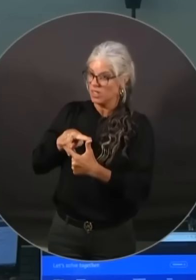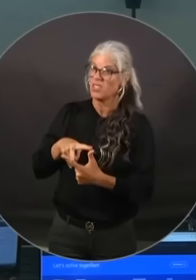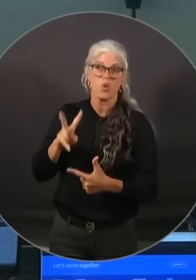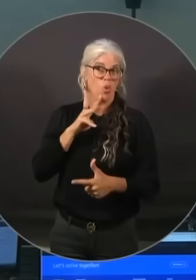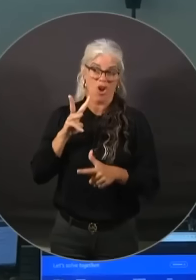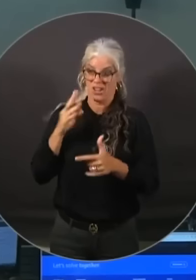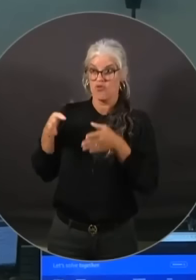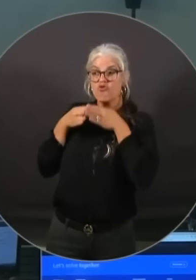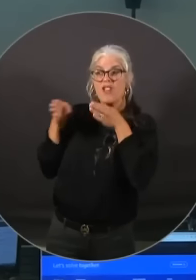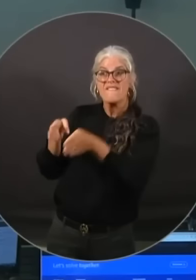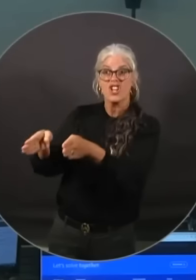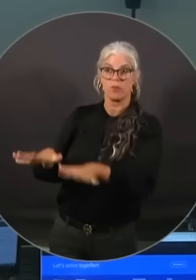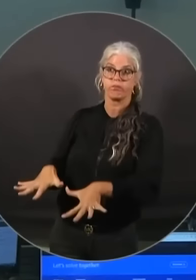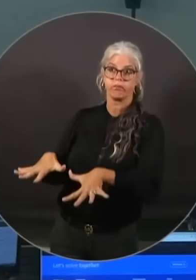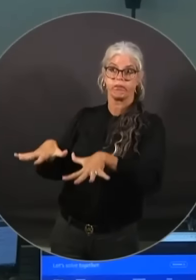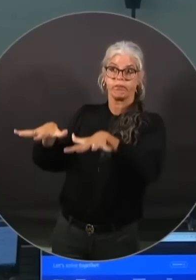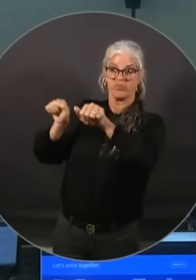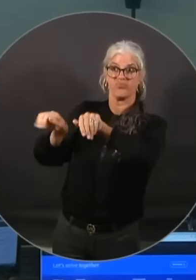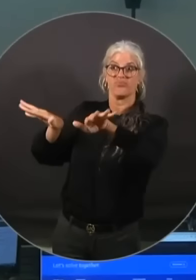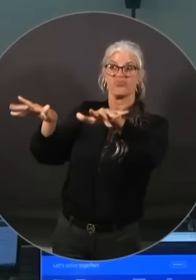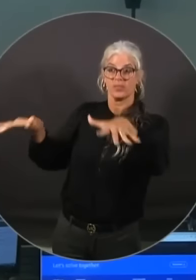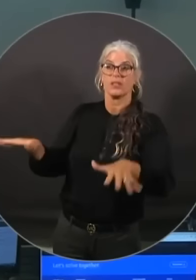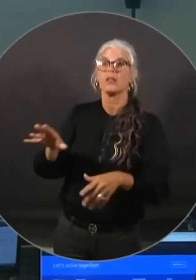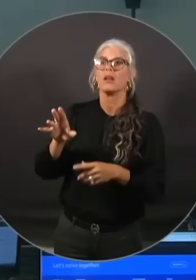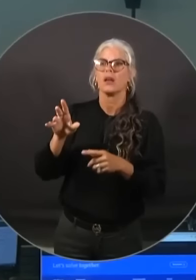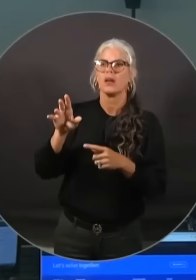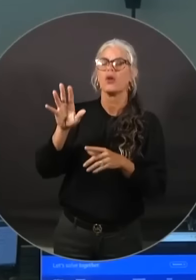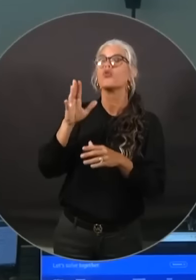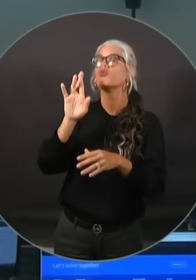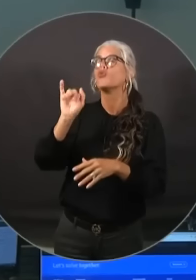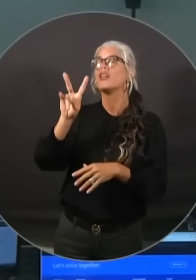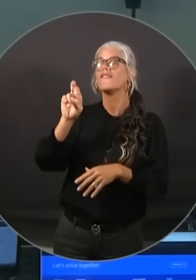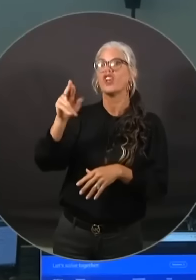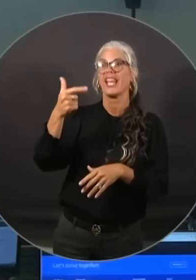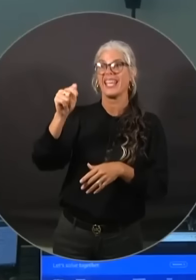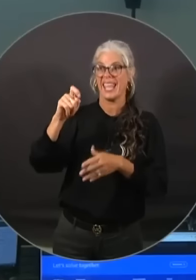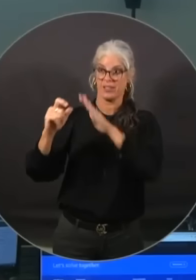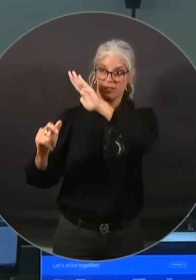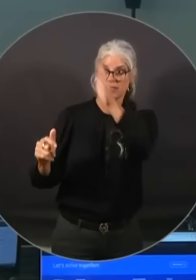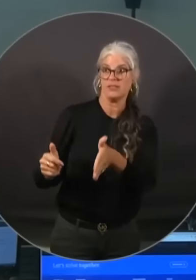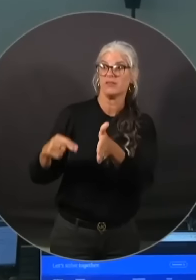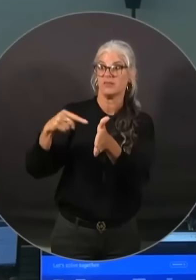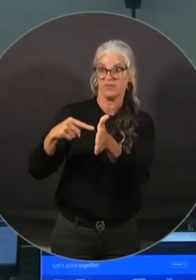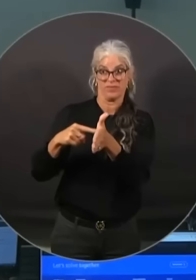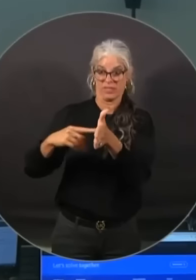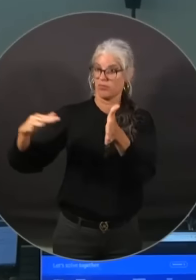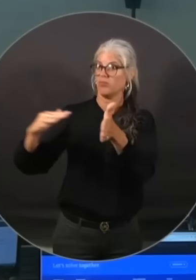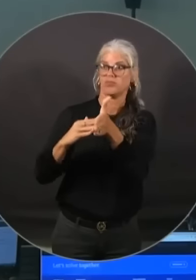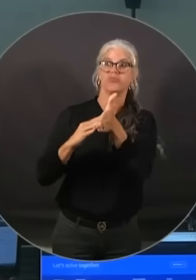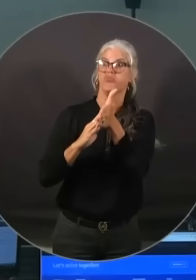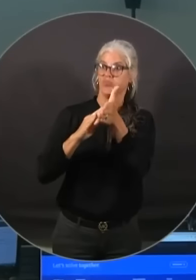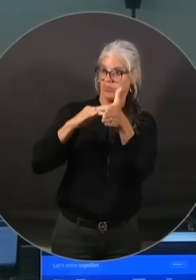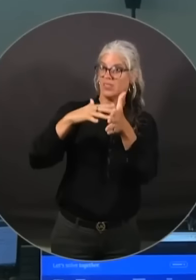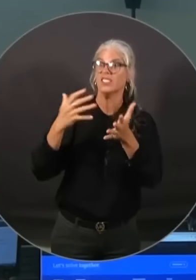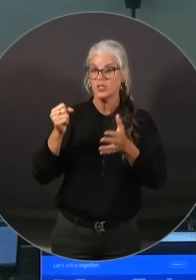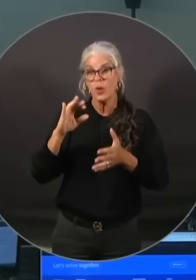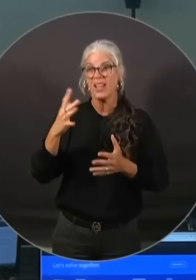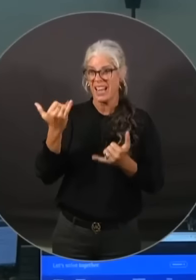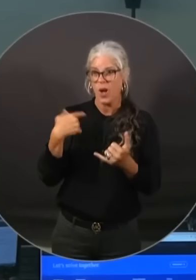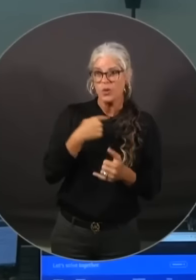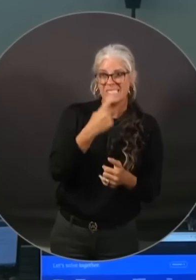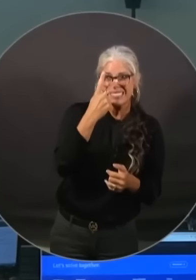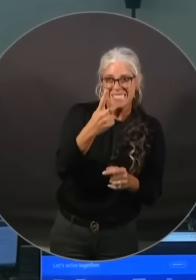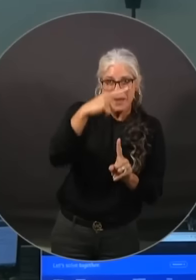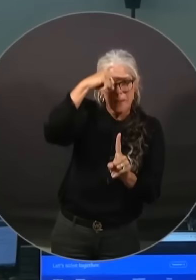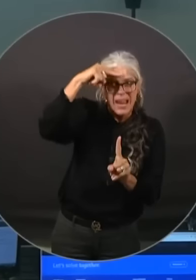USGS river gauge summary, you will see that a lot of those are turning black or very, very dark blue. That means that those rivers are